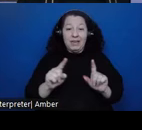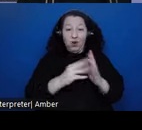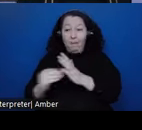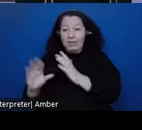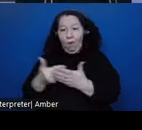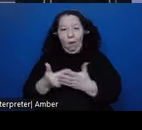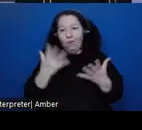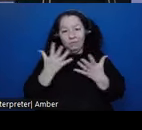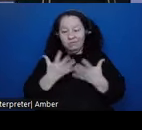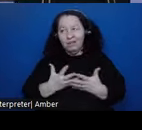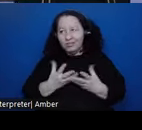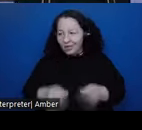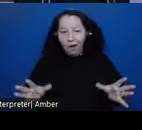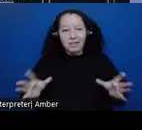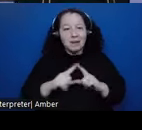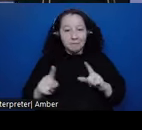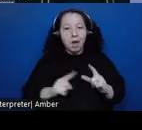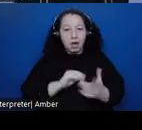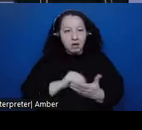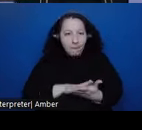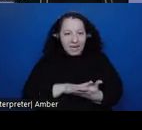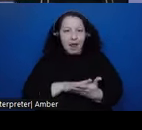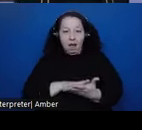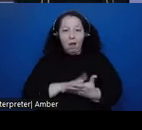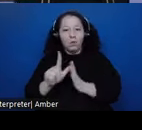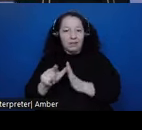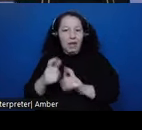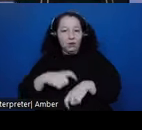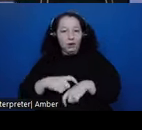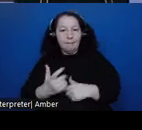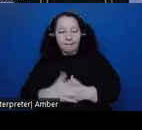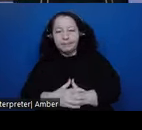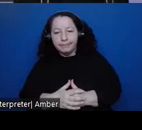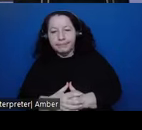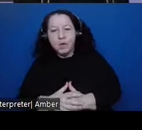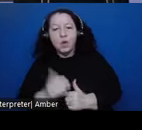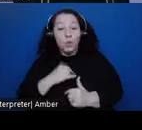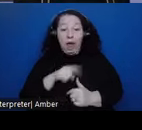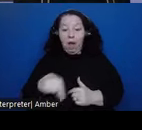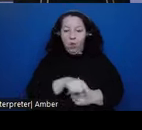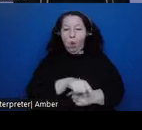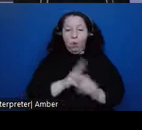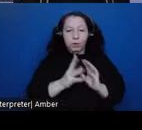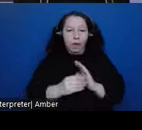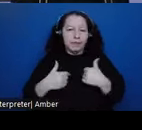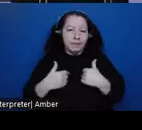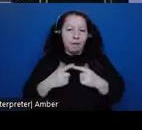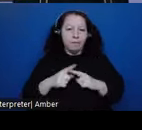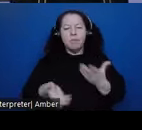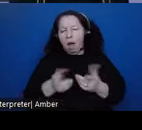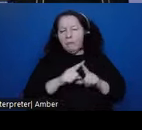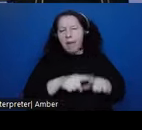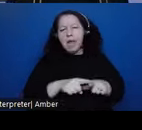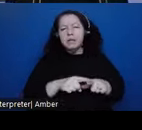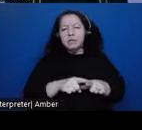they had been copied down in later periods. And we have those copies. They're probably based on murals that